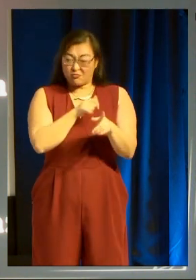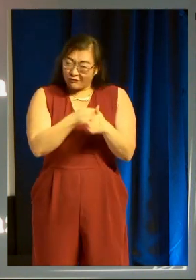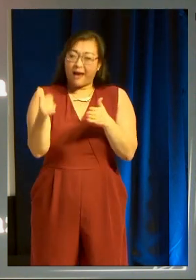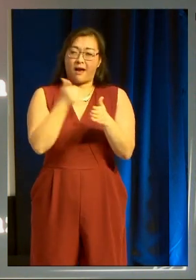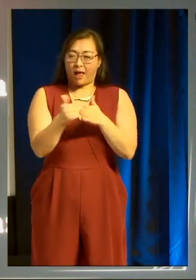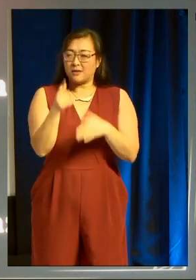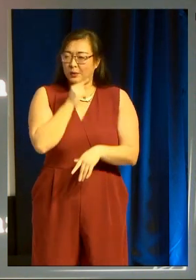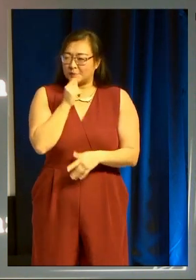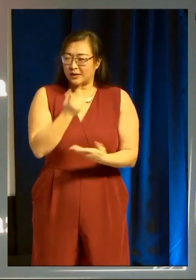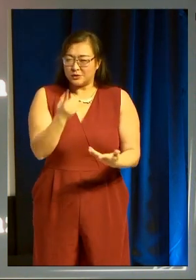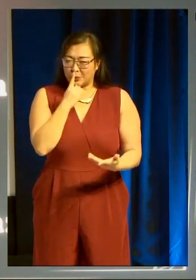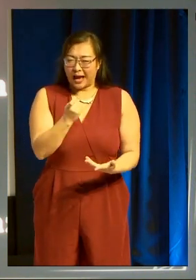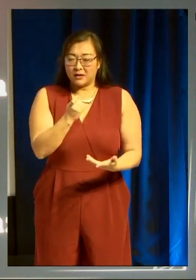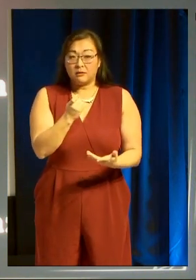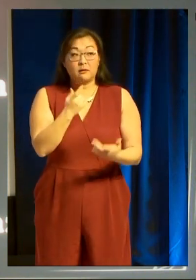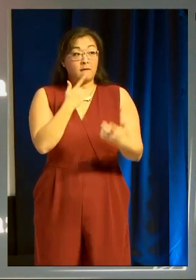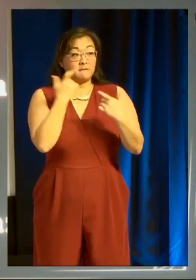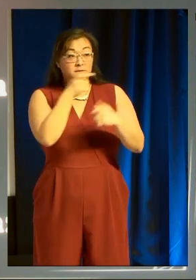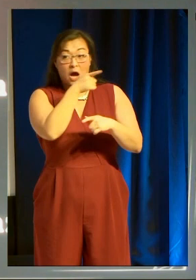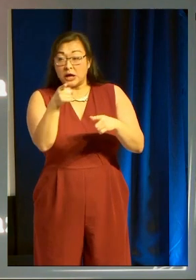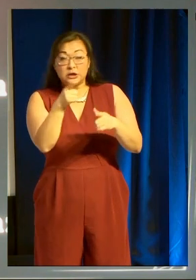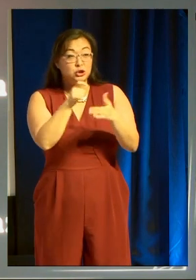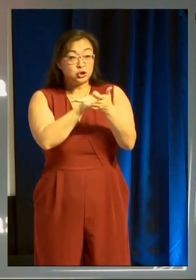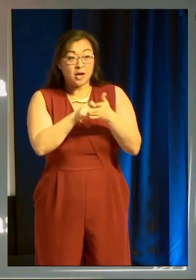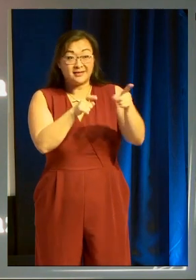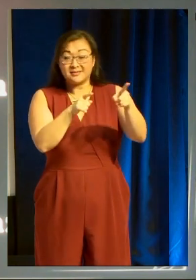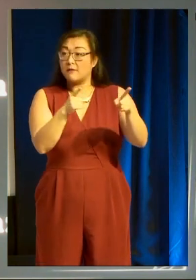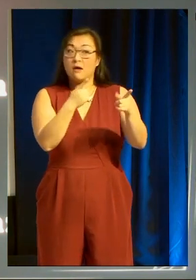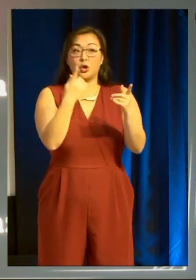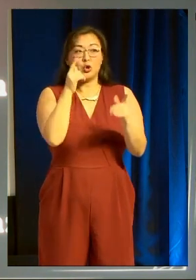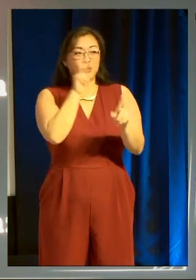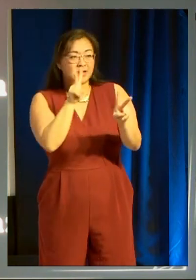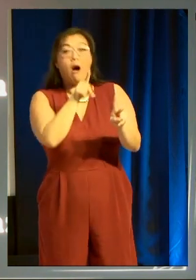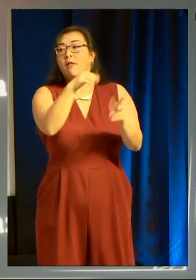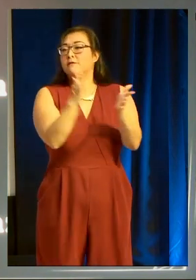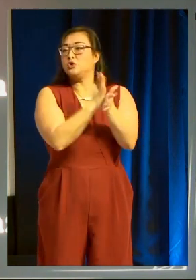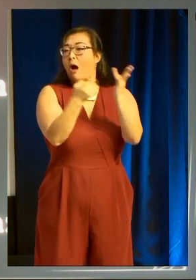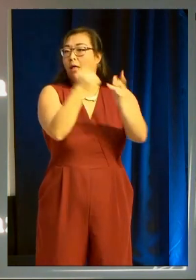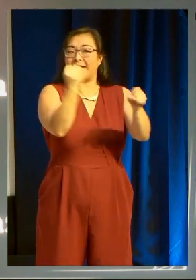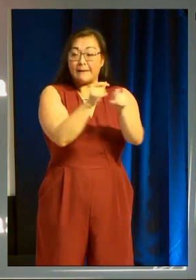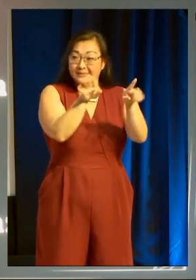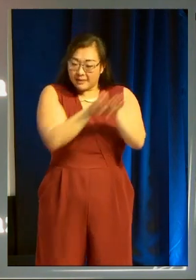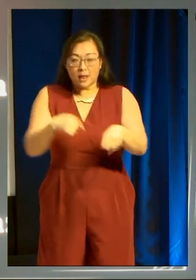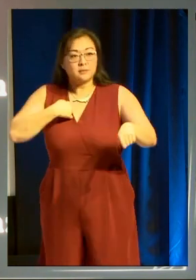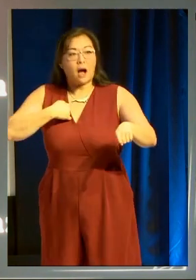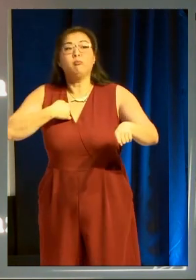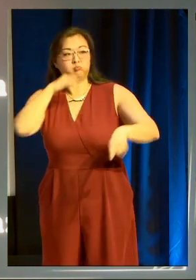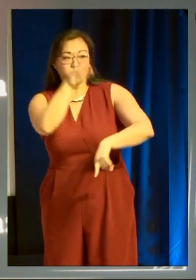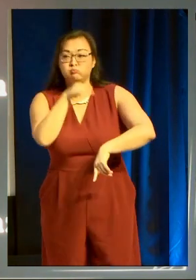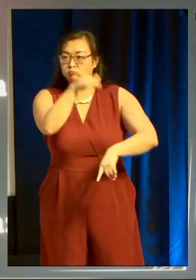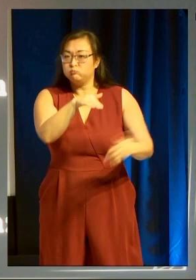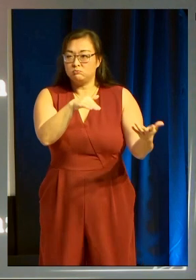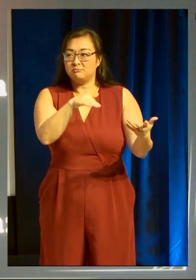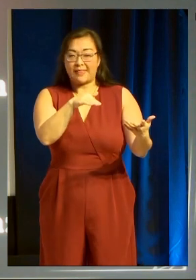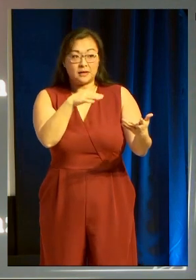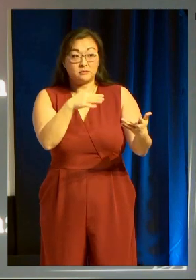Find journalists who've enjoyed games that are like yours and just talk to them about your game. Then your press list will be small,